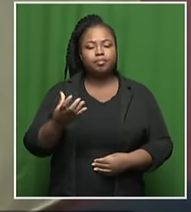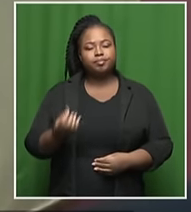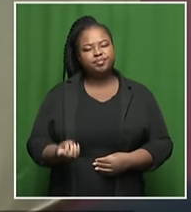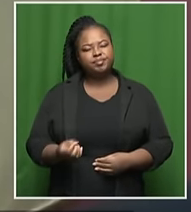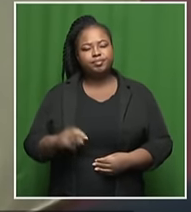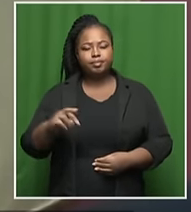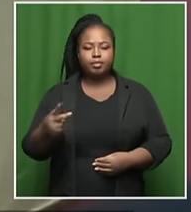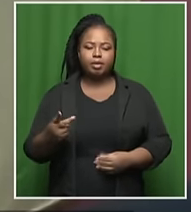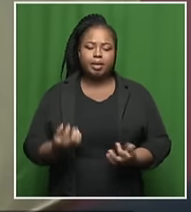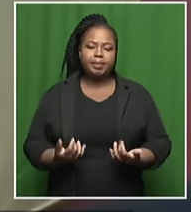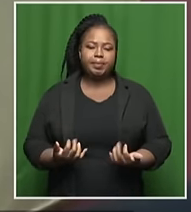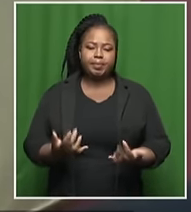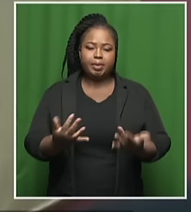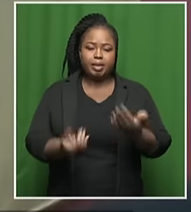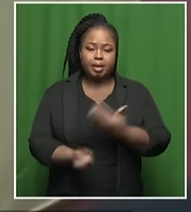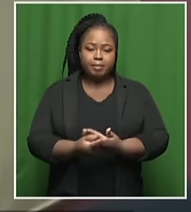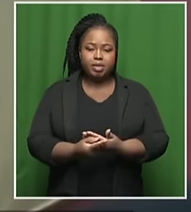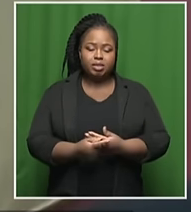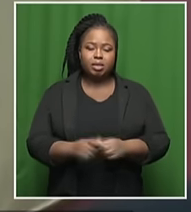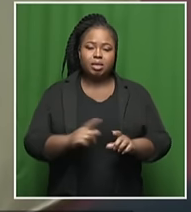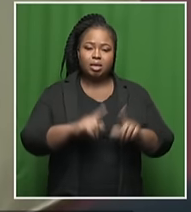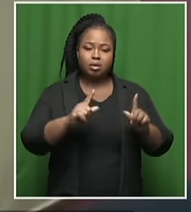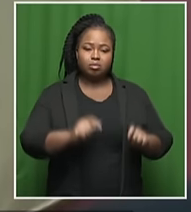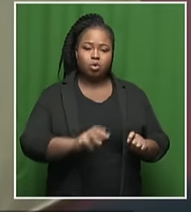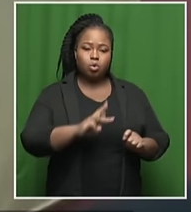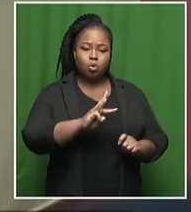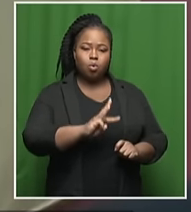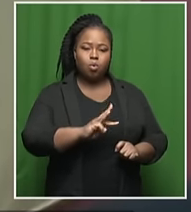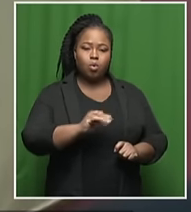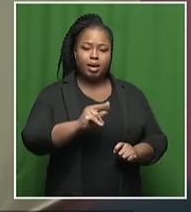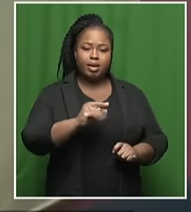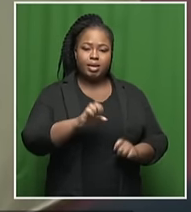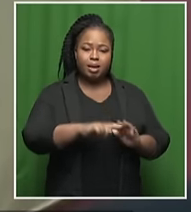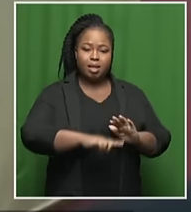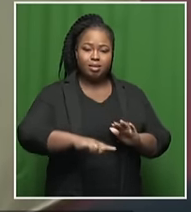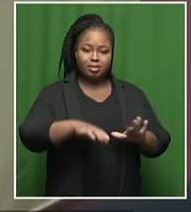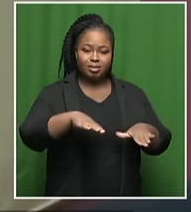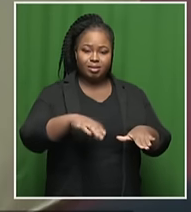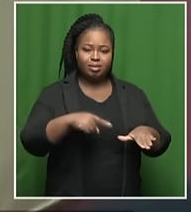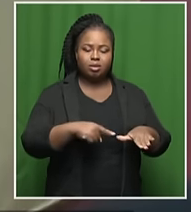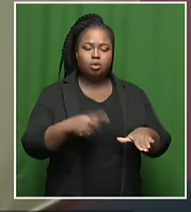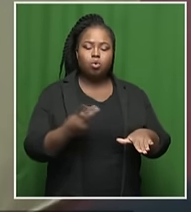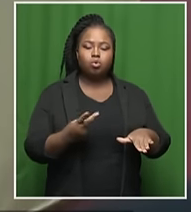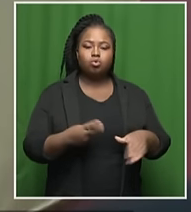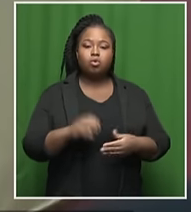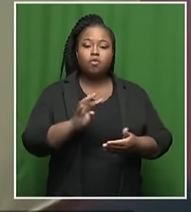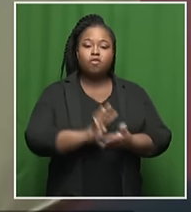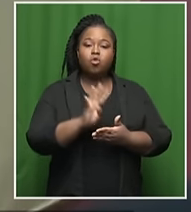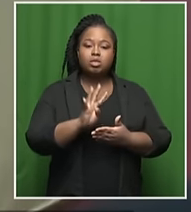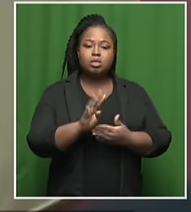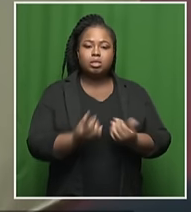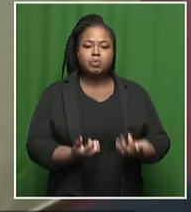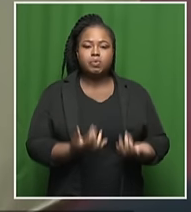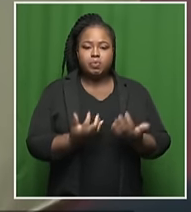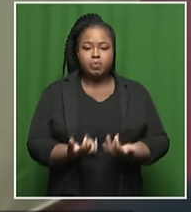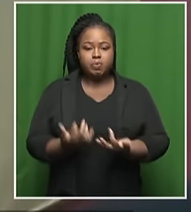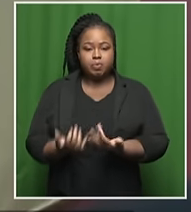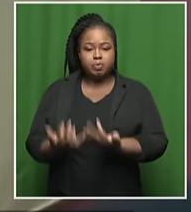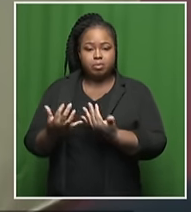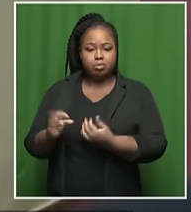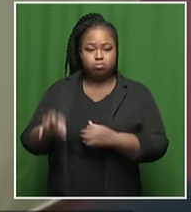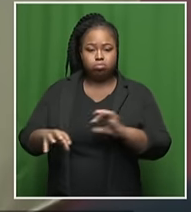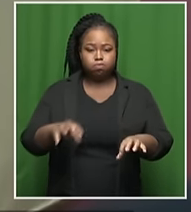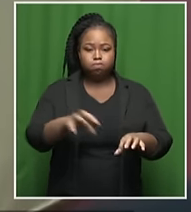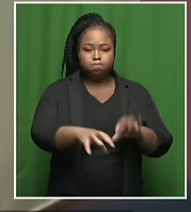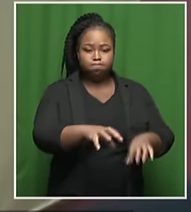fires up in the Cape Winelands. At one stage we had approximately 14 fires that were raging